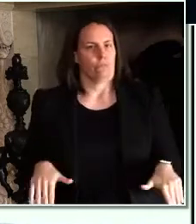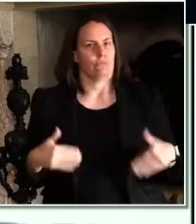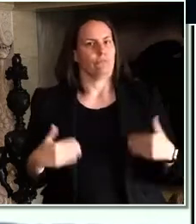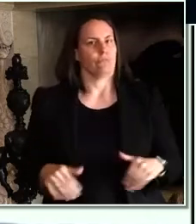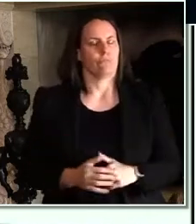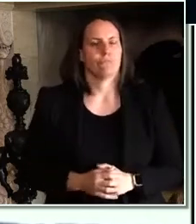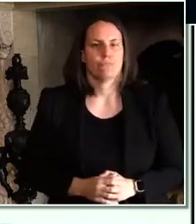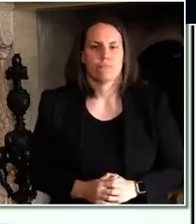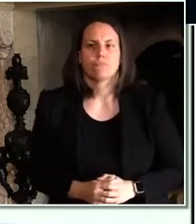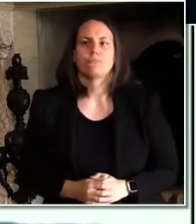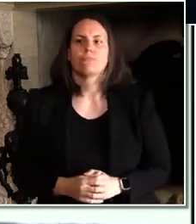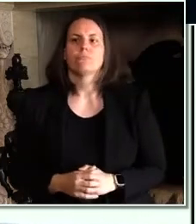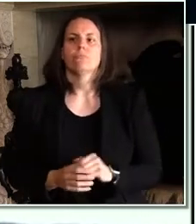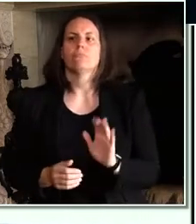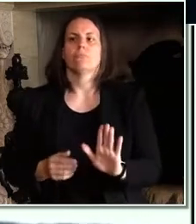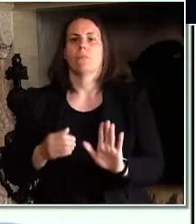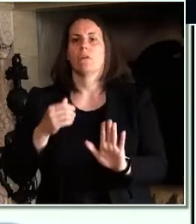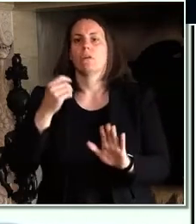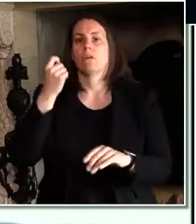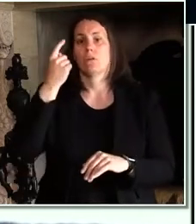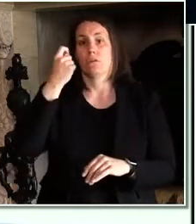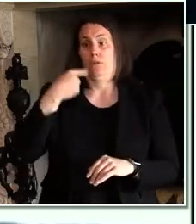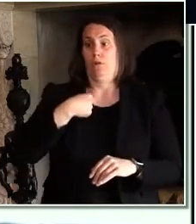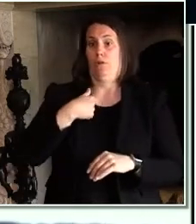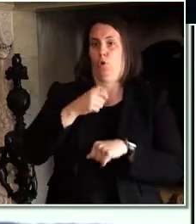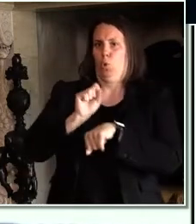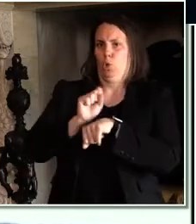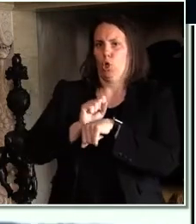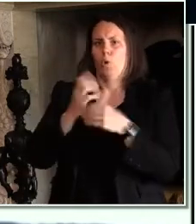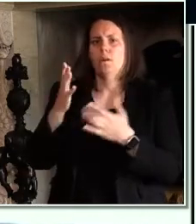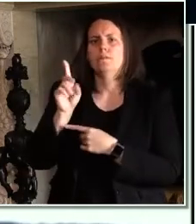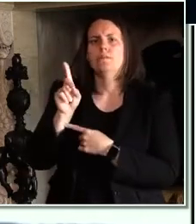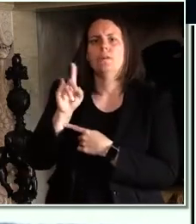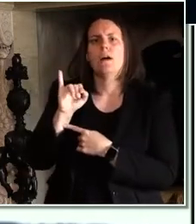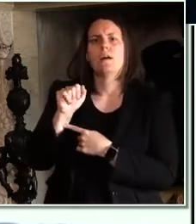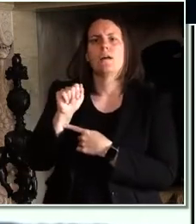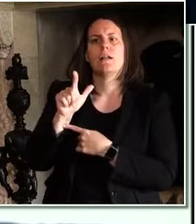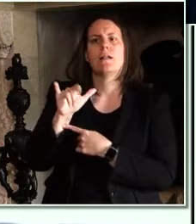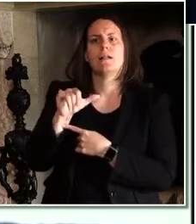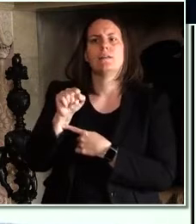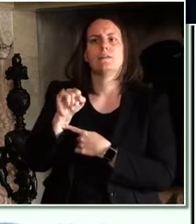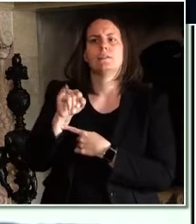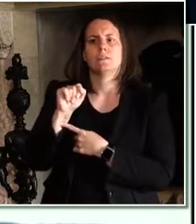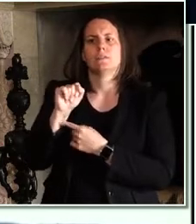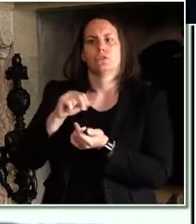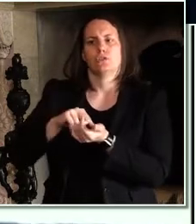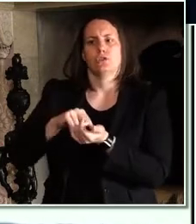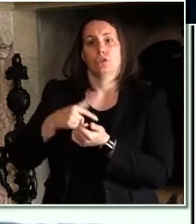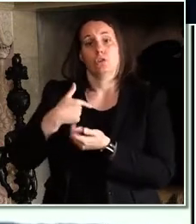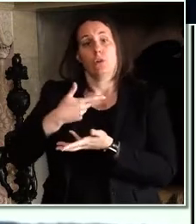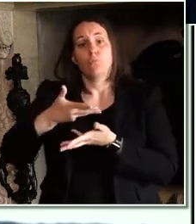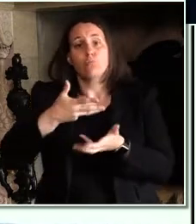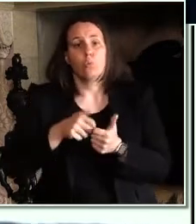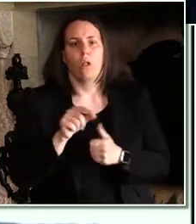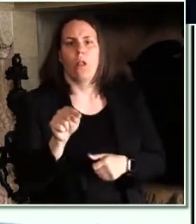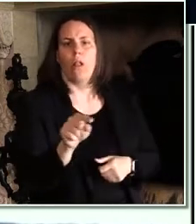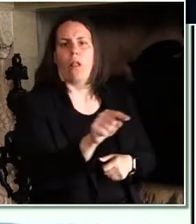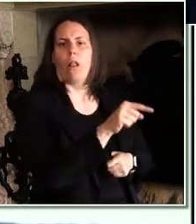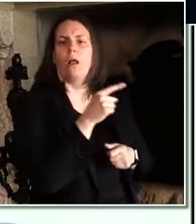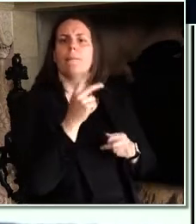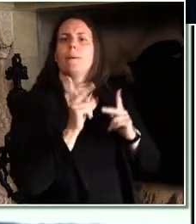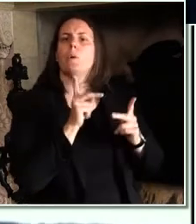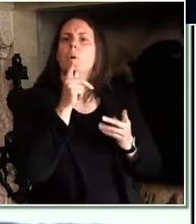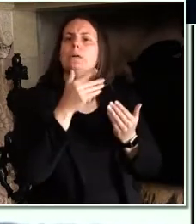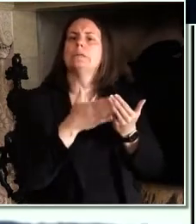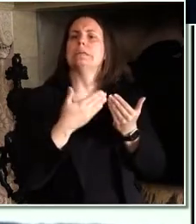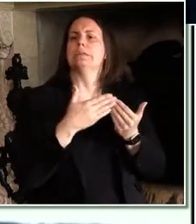As a dialysis nurse, I'm working with some of the most vulnerable people in our community, but we are taking every precaution available